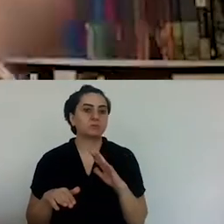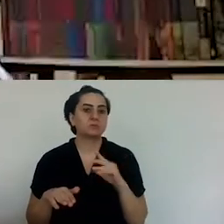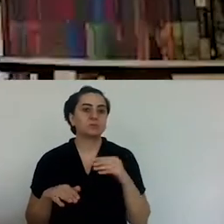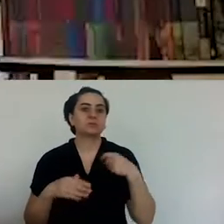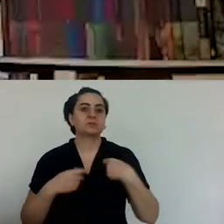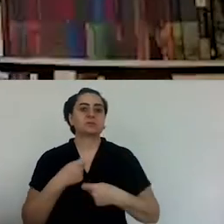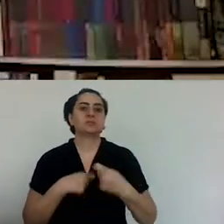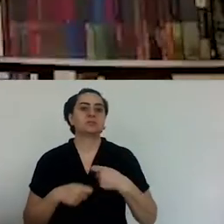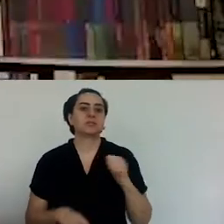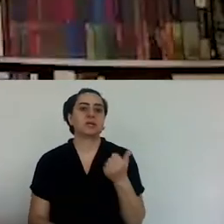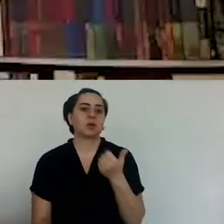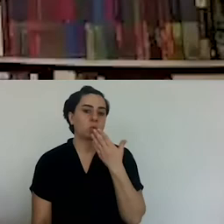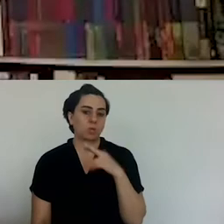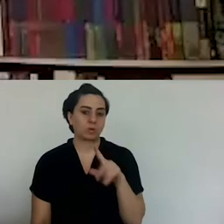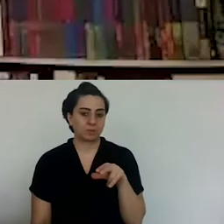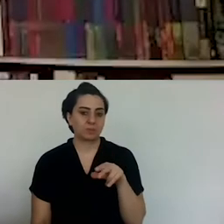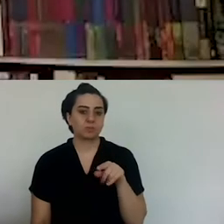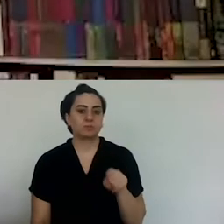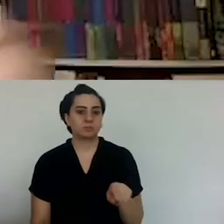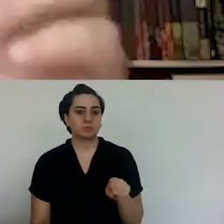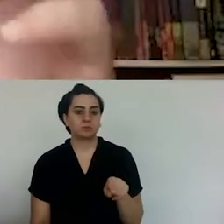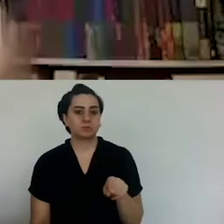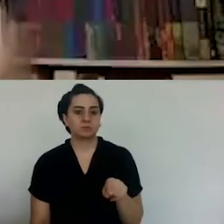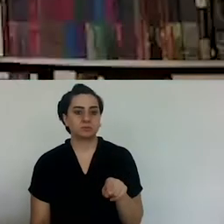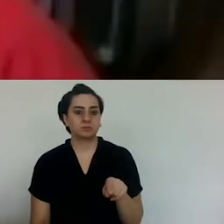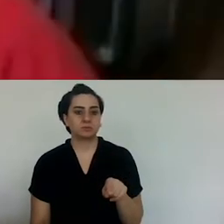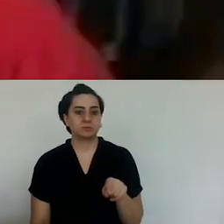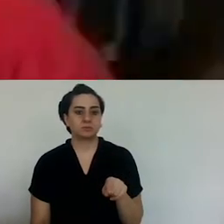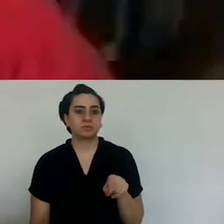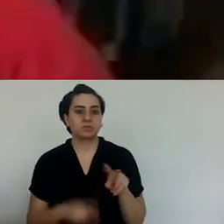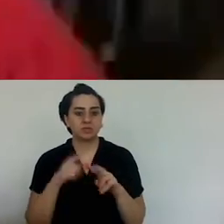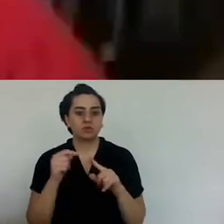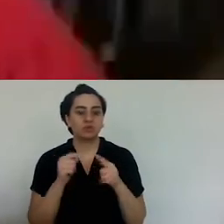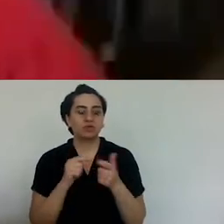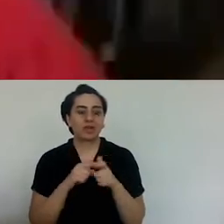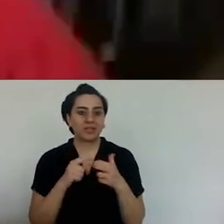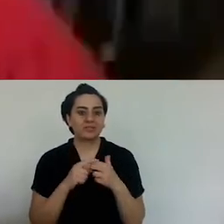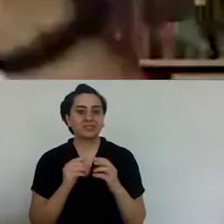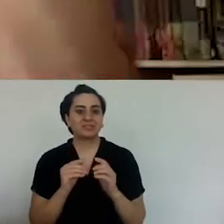That is why I believe that they have to, first of all, care about the product that they are selling.